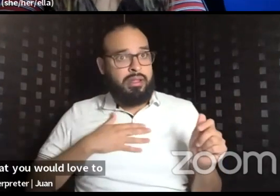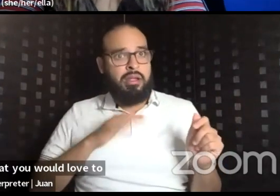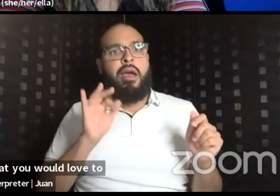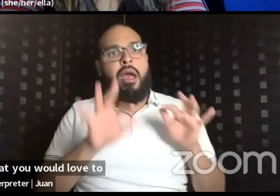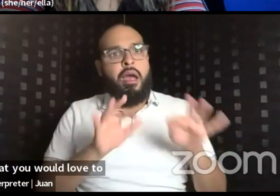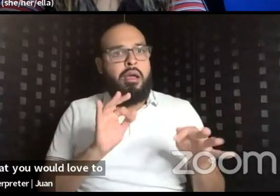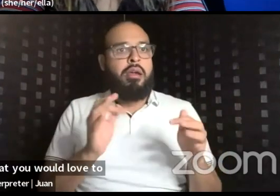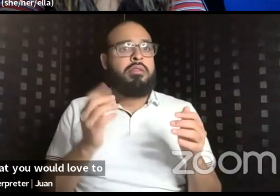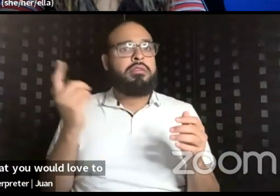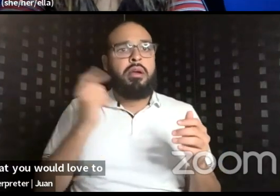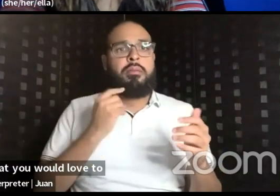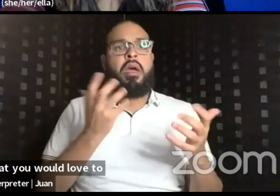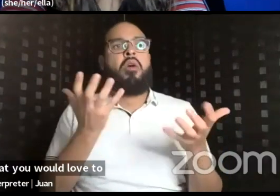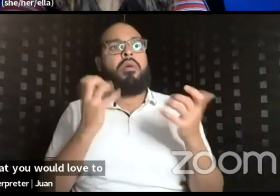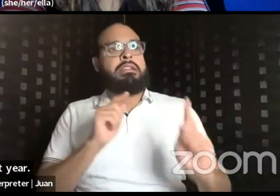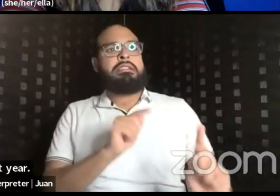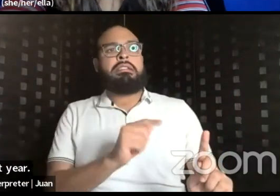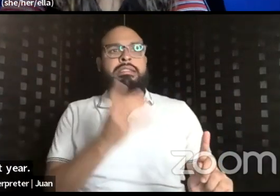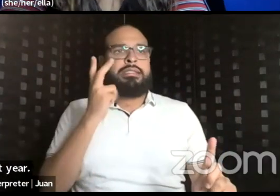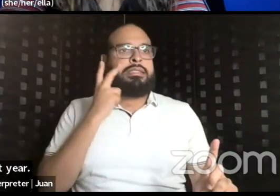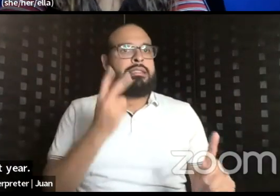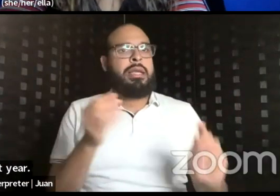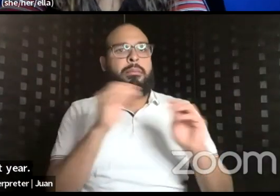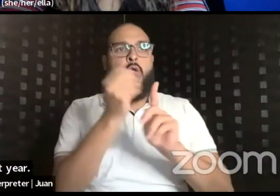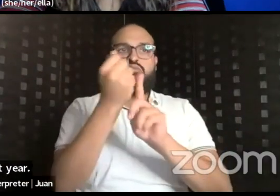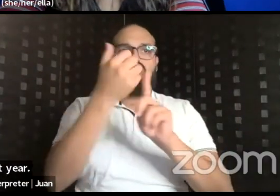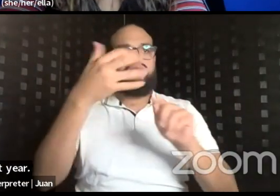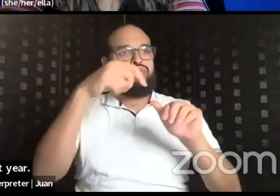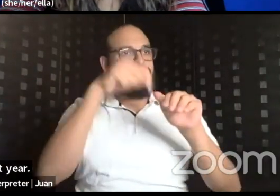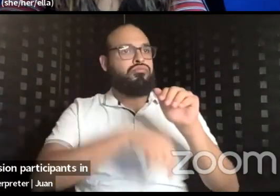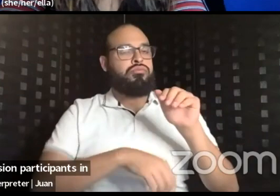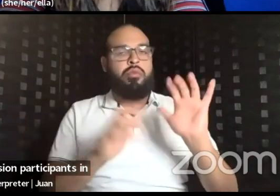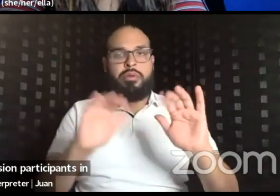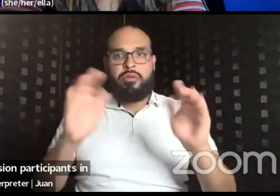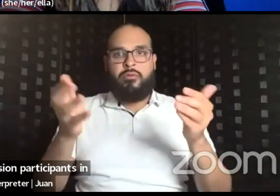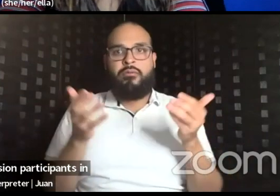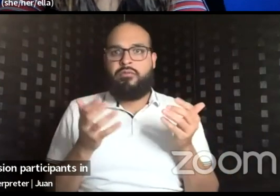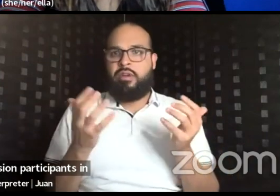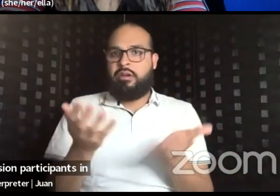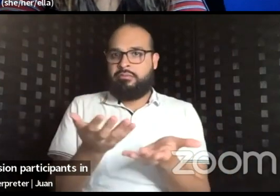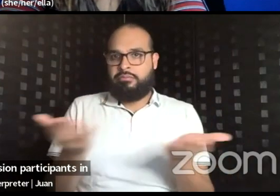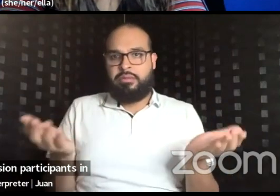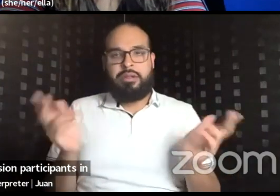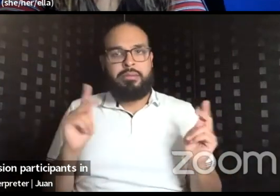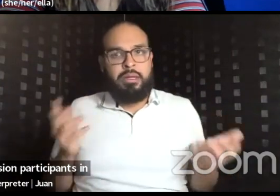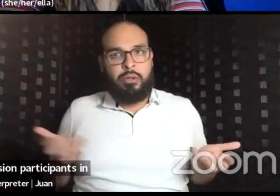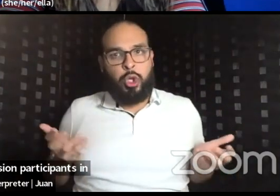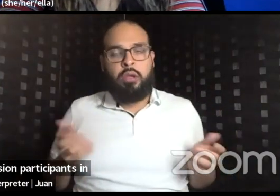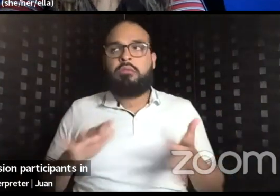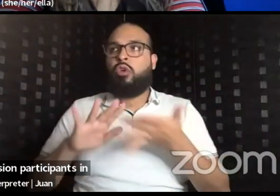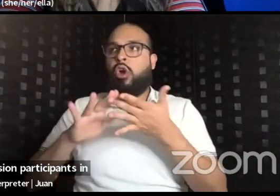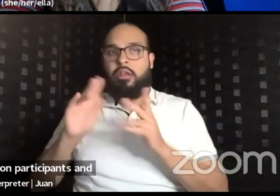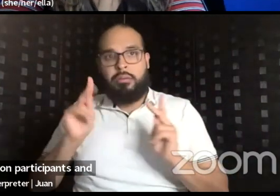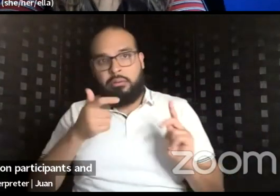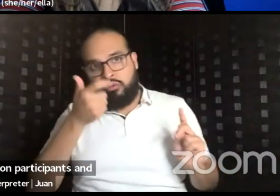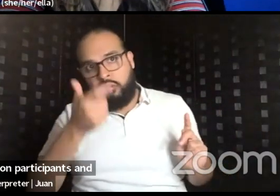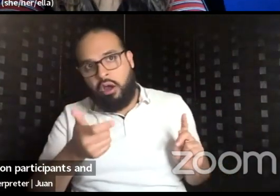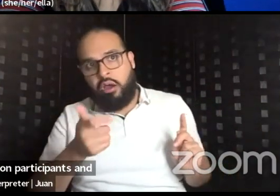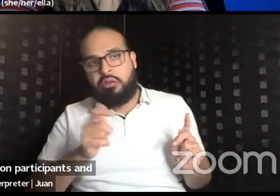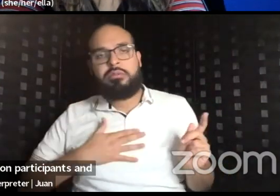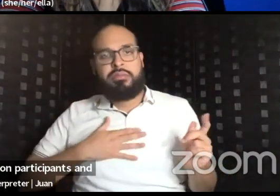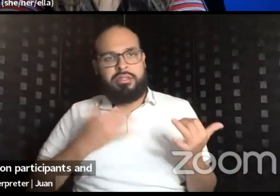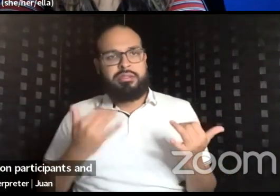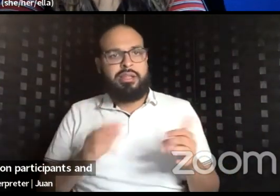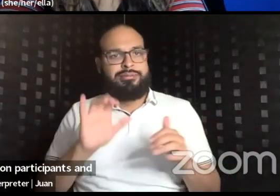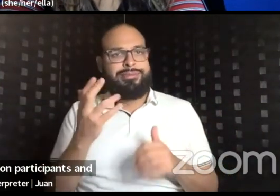the next year. So I'd like to invite our session participants and anyone online to drop into the chat